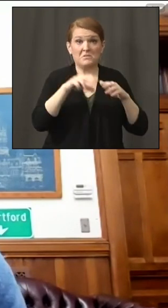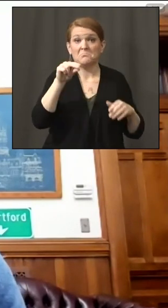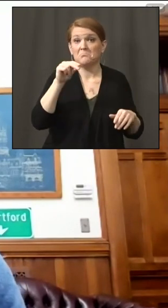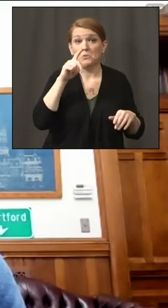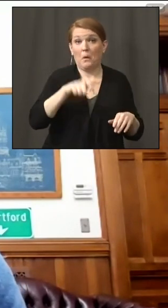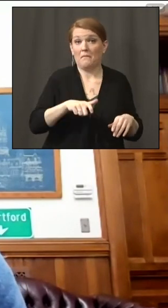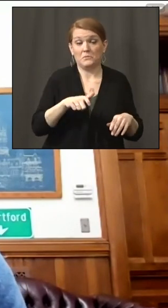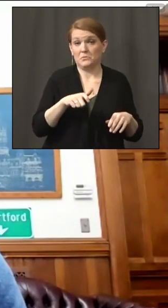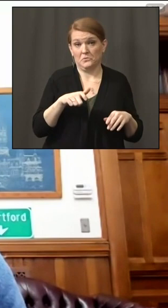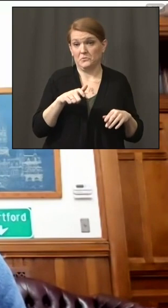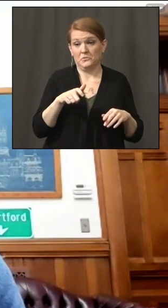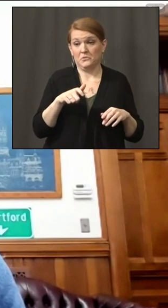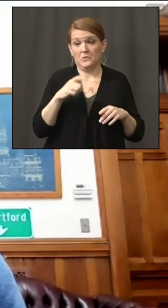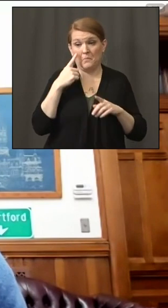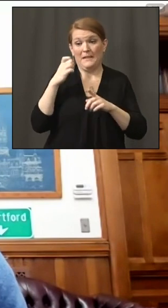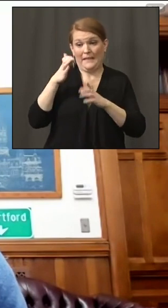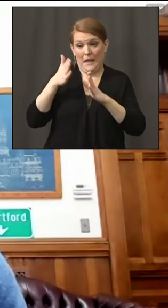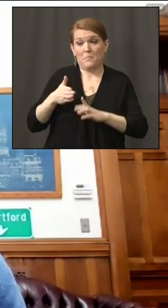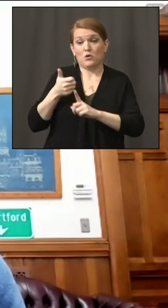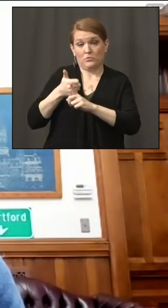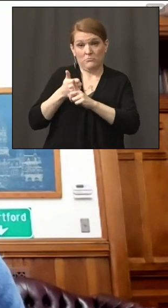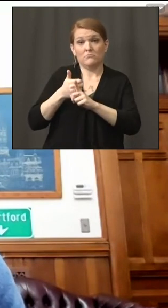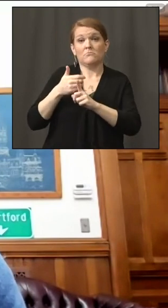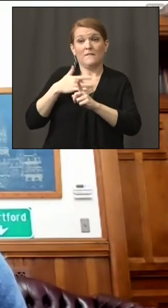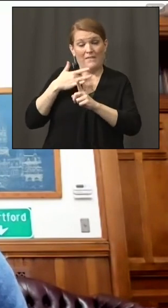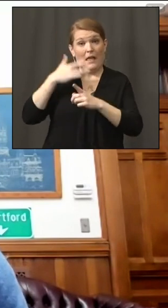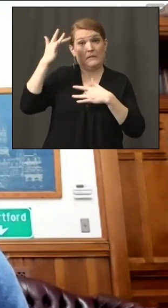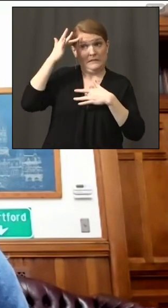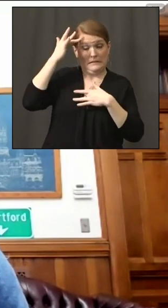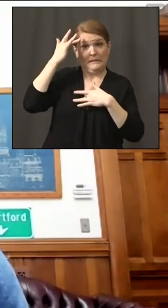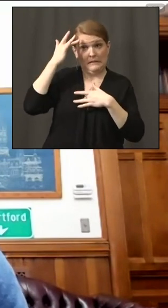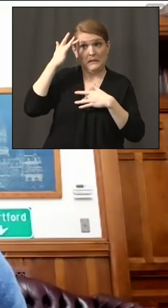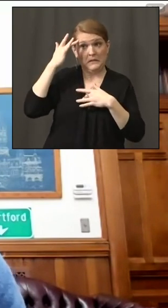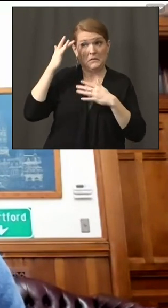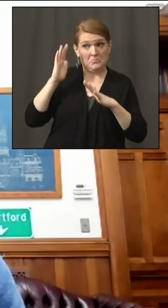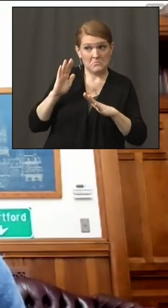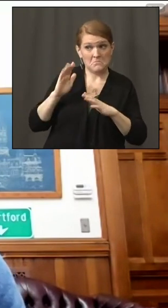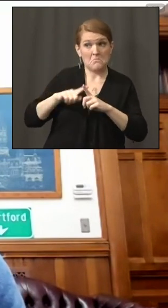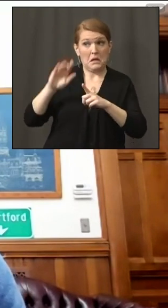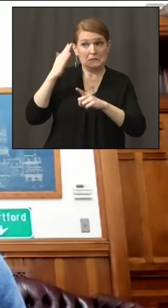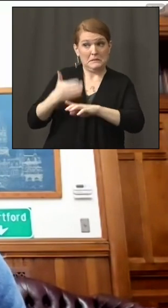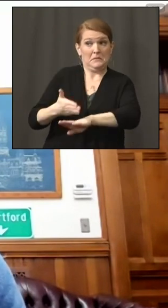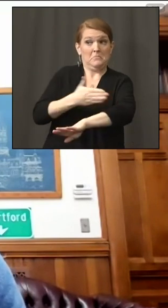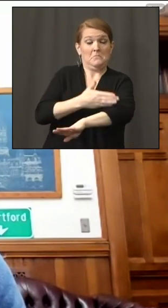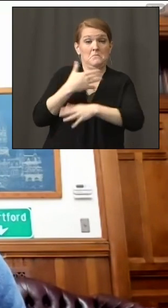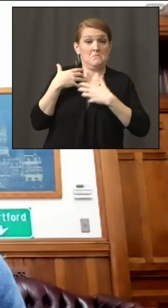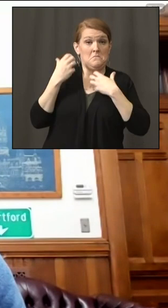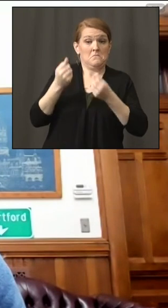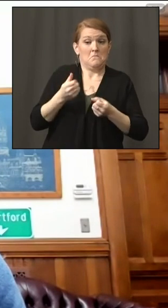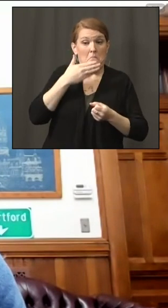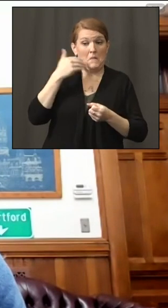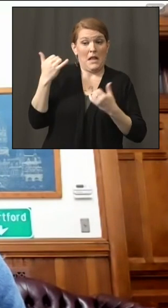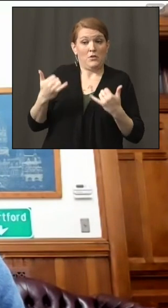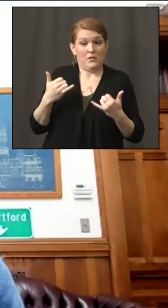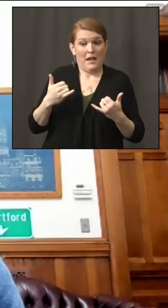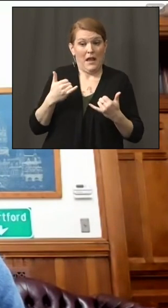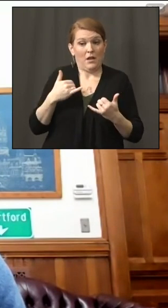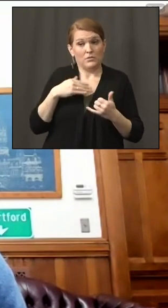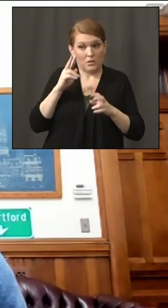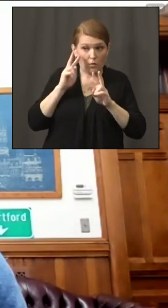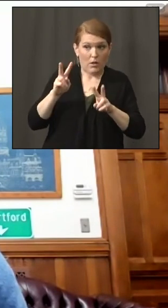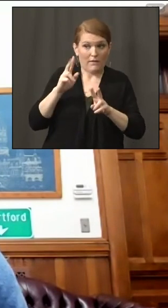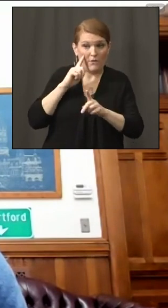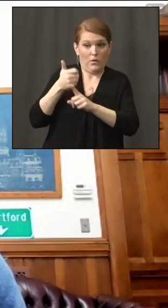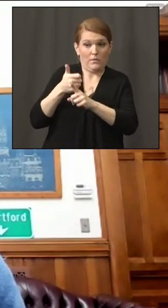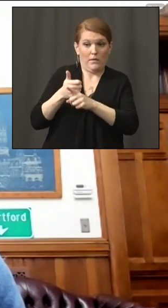is was experiencing symptoms. They're doing better now. And we look forward to their full recovery,